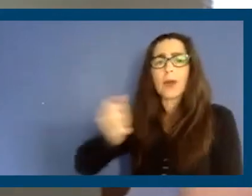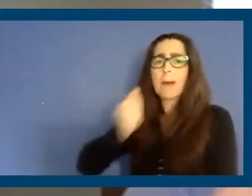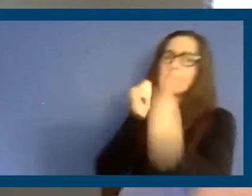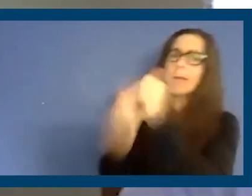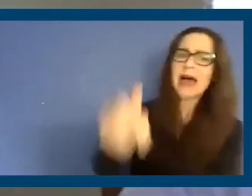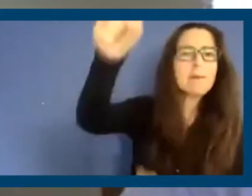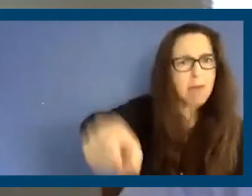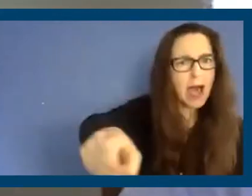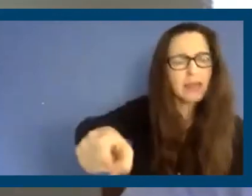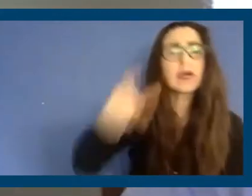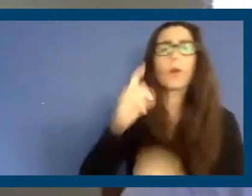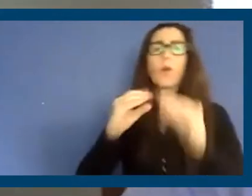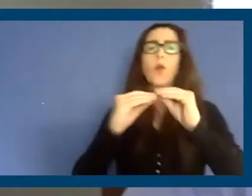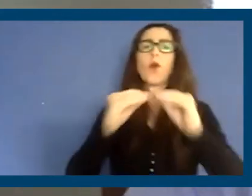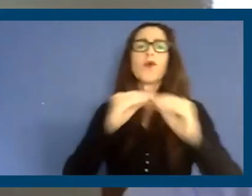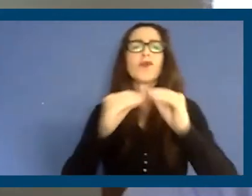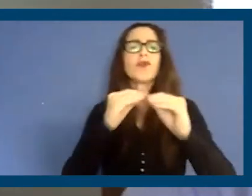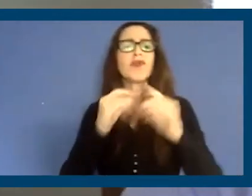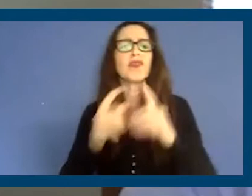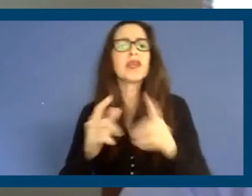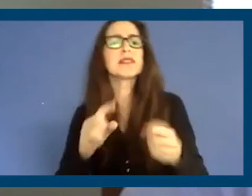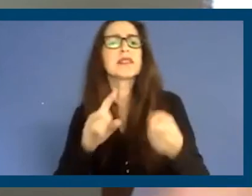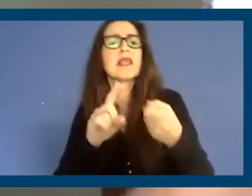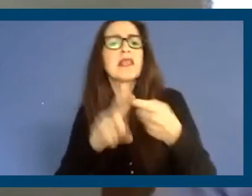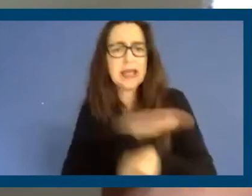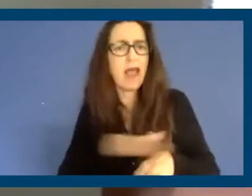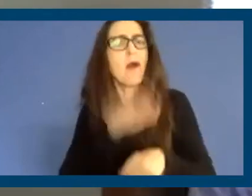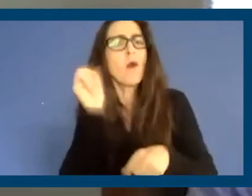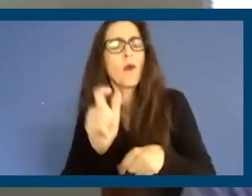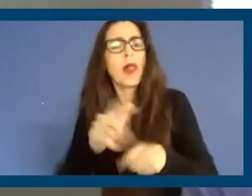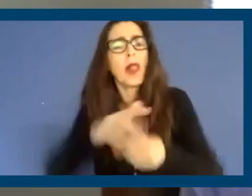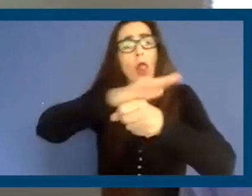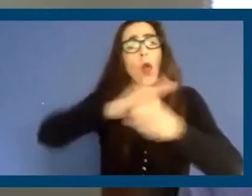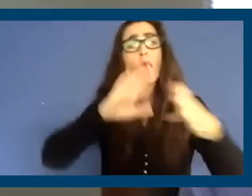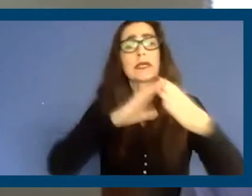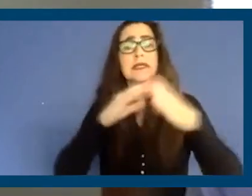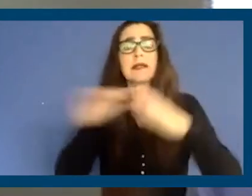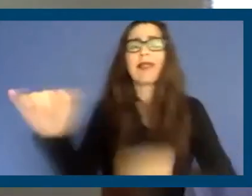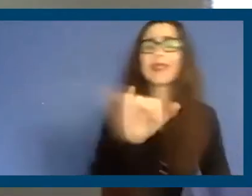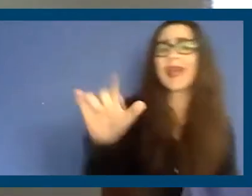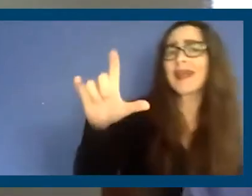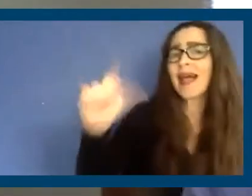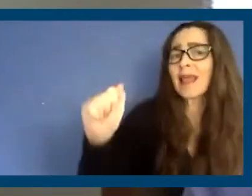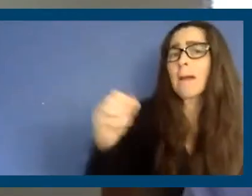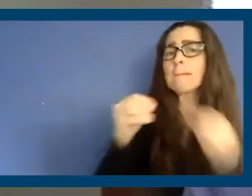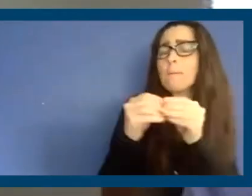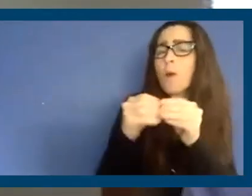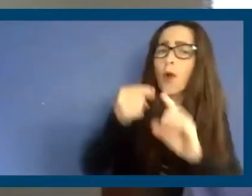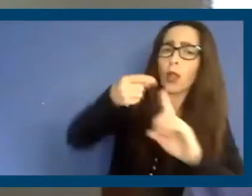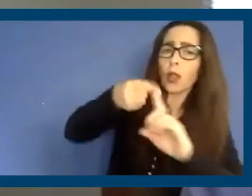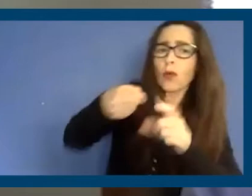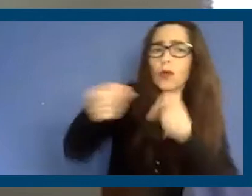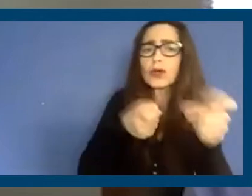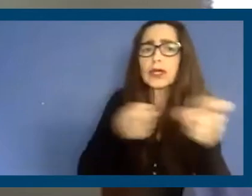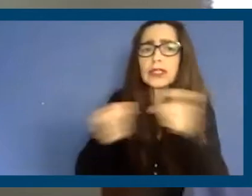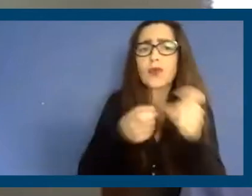will fix the overreach of Costa Hawkins, and give local cities like Los Angeles, greater control over our housing policies